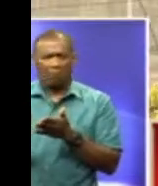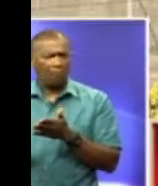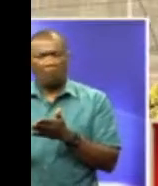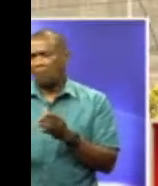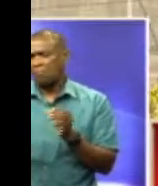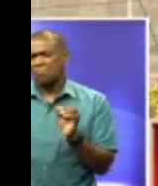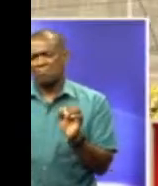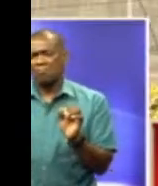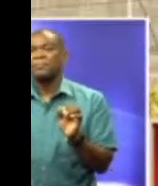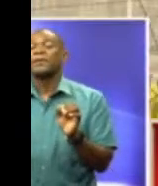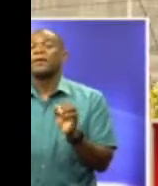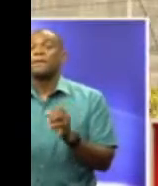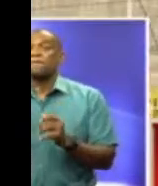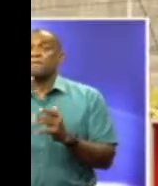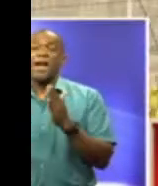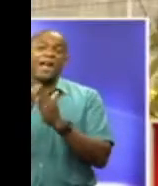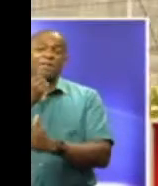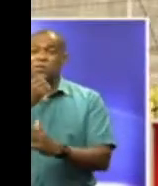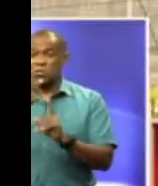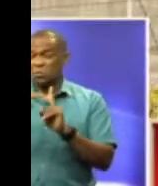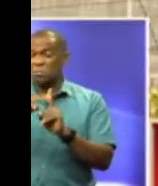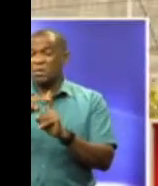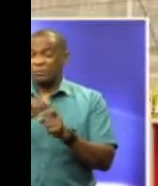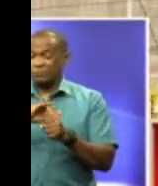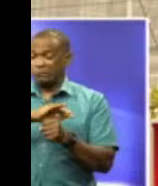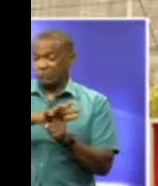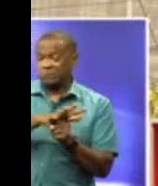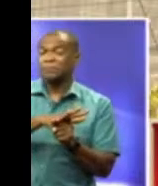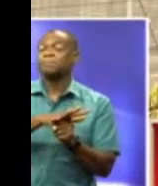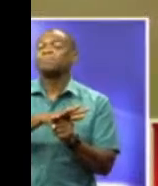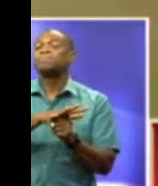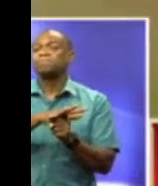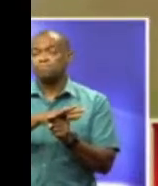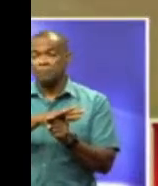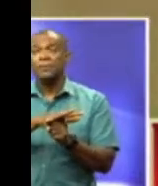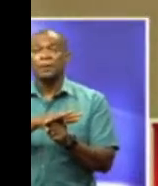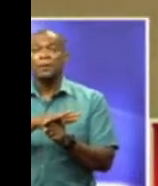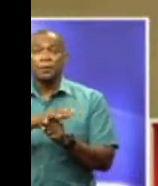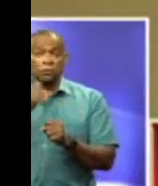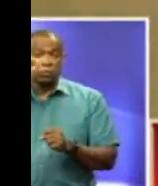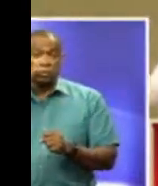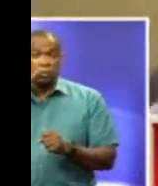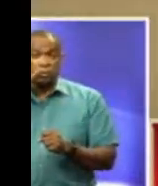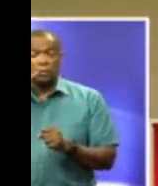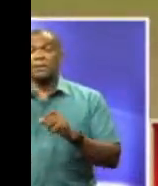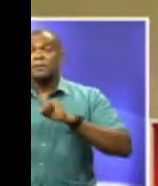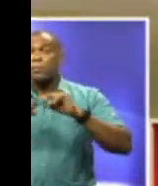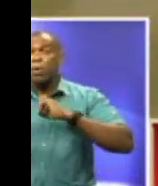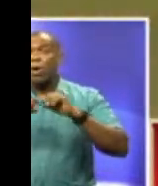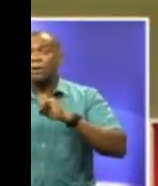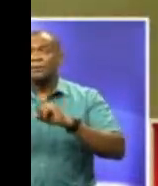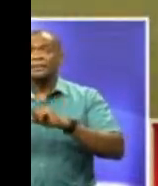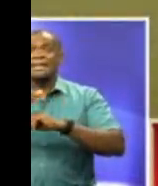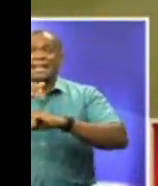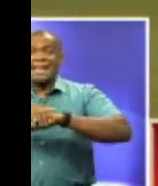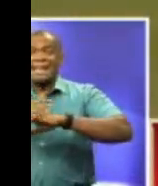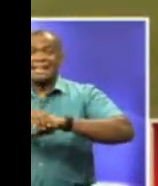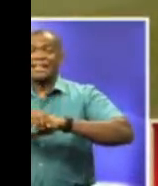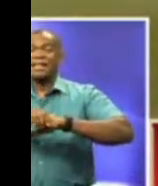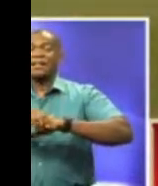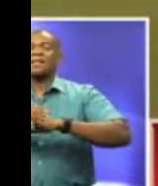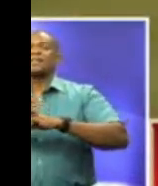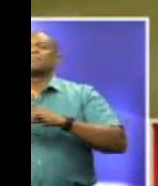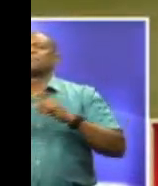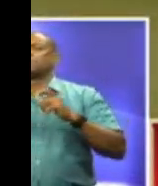Five additional cases have tested positive for COVID-19. And in sport, England take control of third